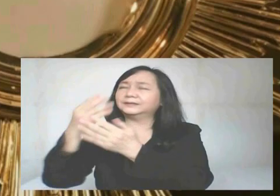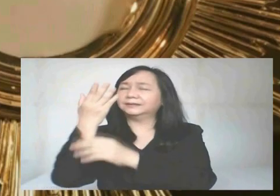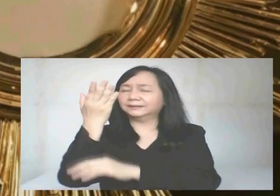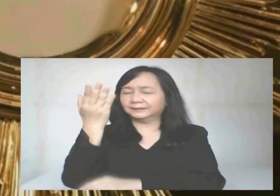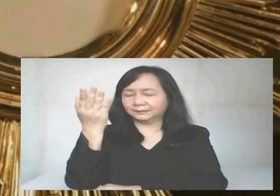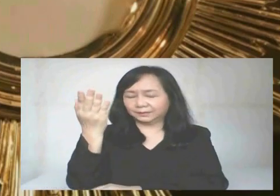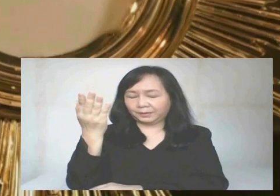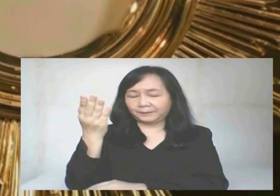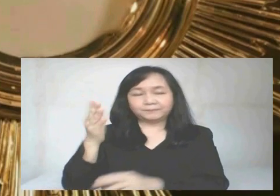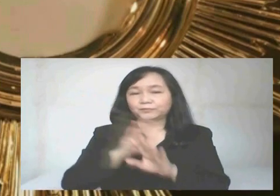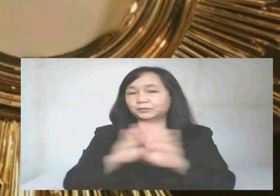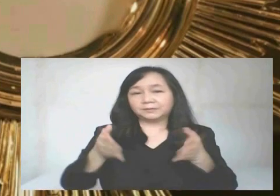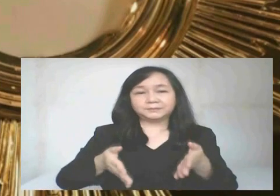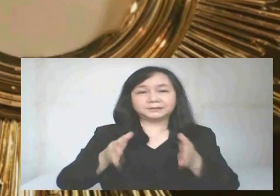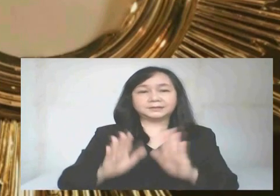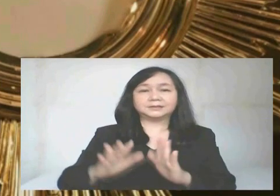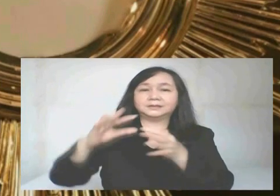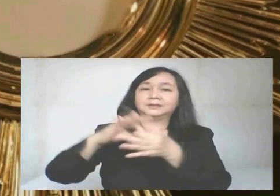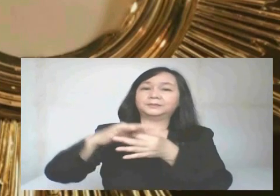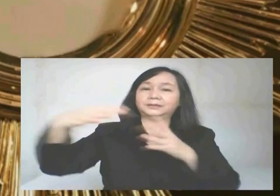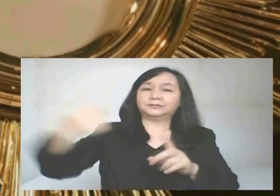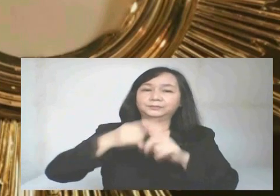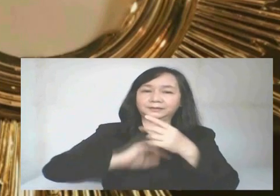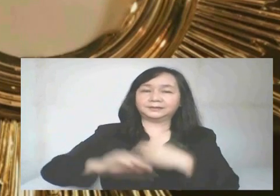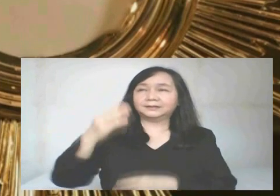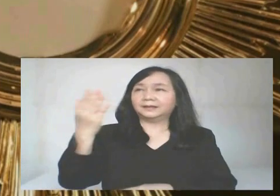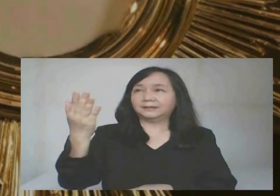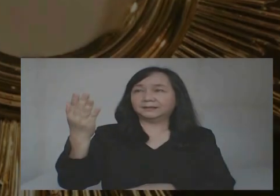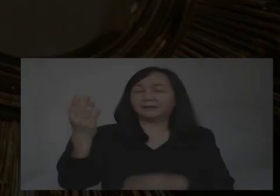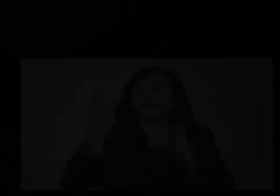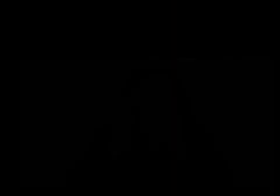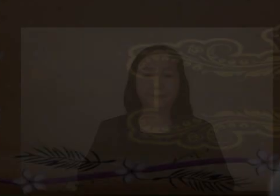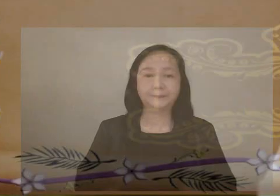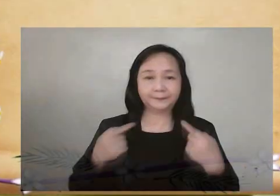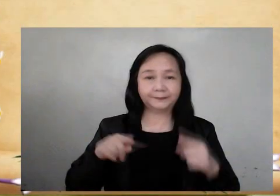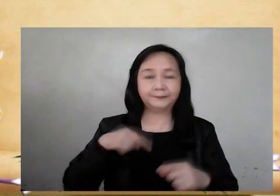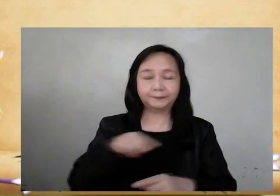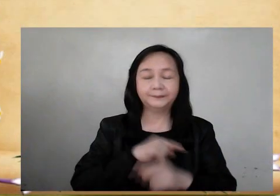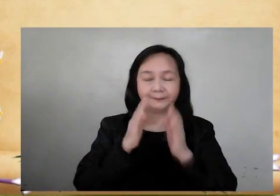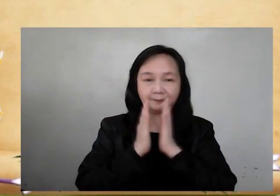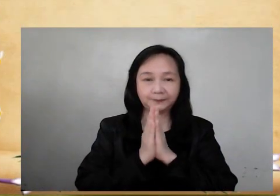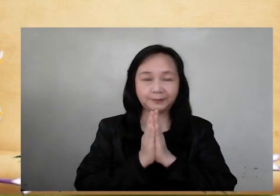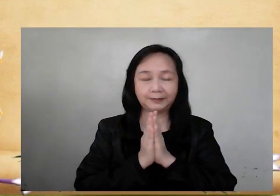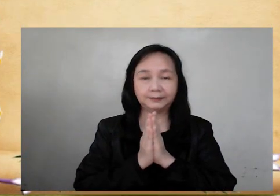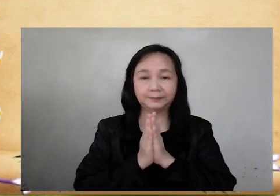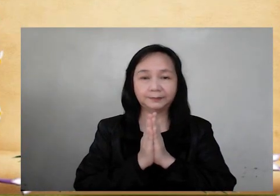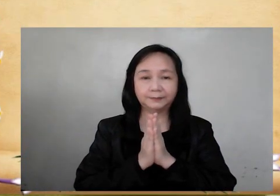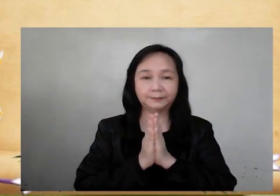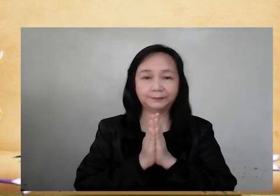Permit not that I should ever be separated from thee. Amen. Let us pray.